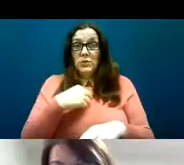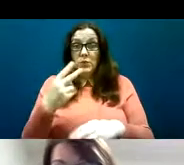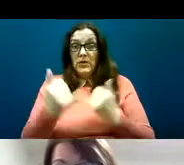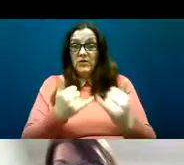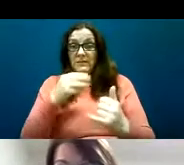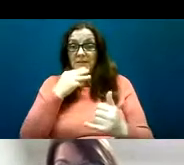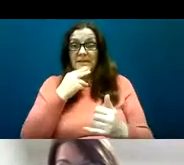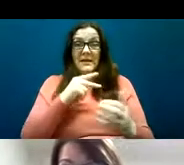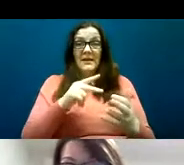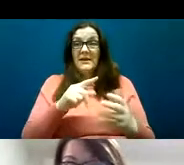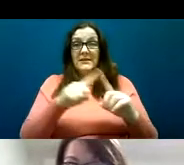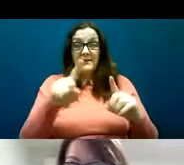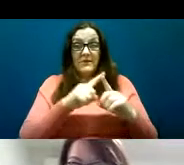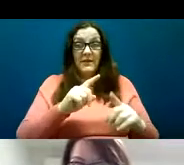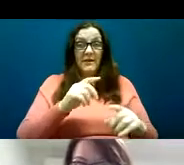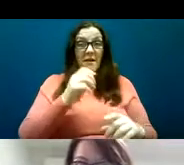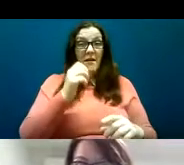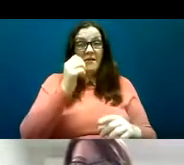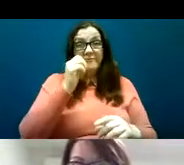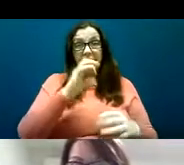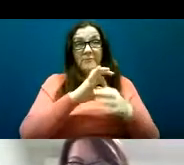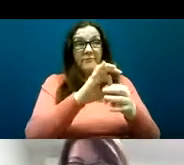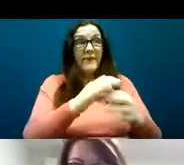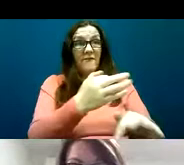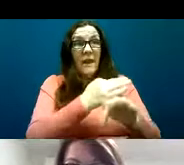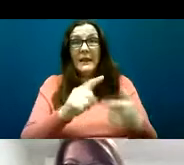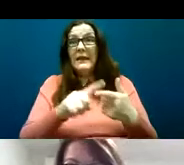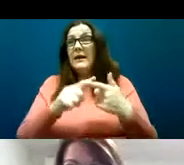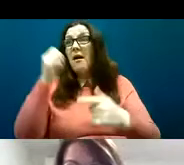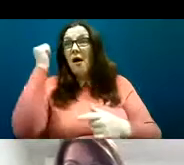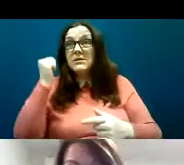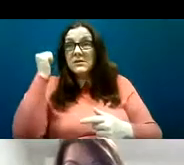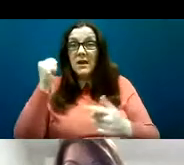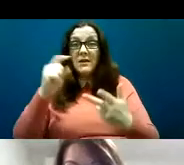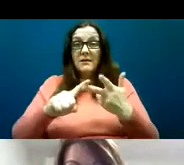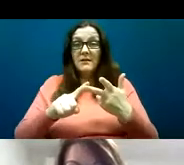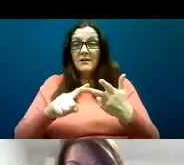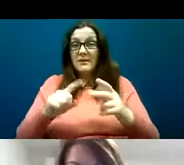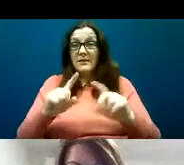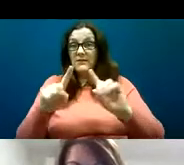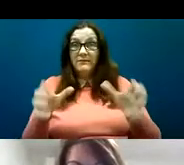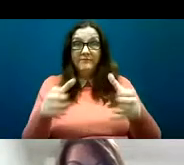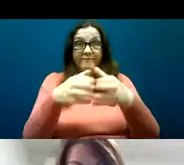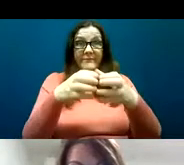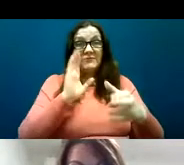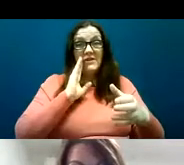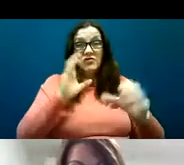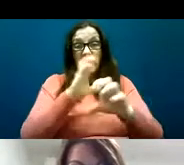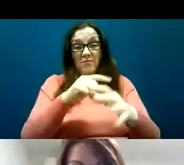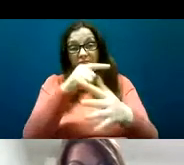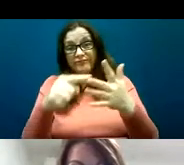settings, respite, community residential and private rented, with a range of one to two years for the length of time in homelessness.